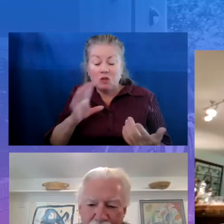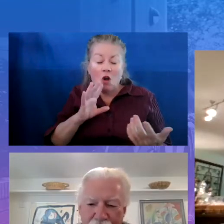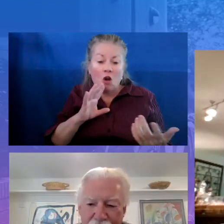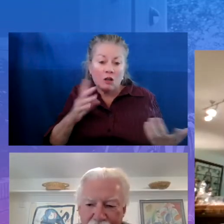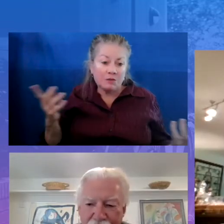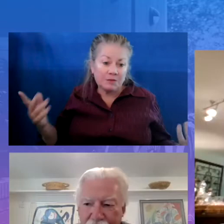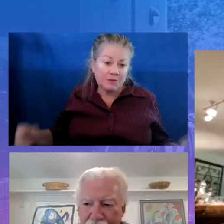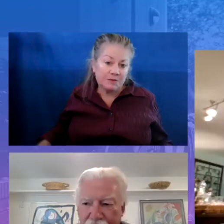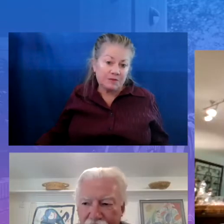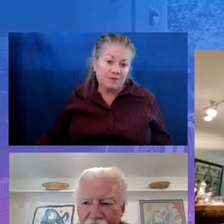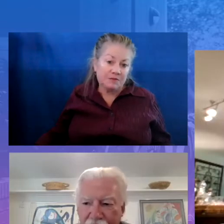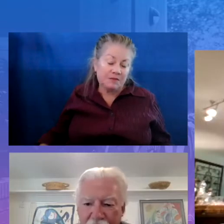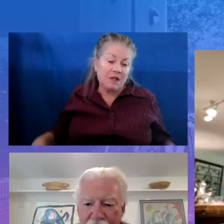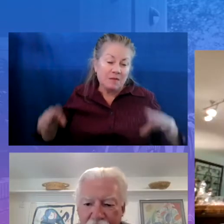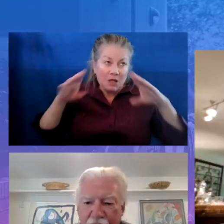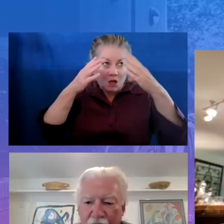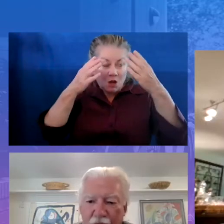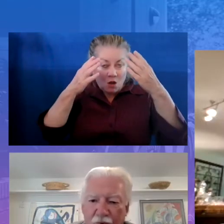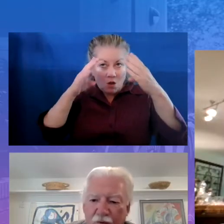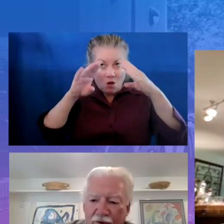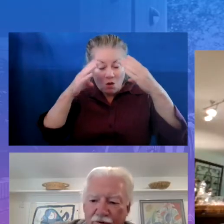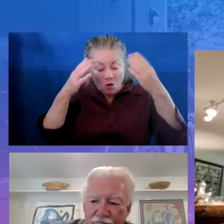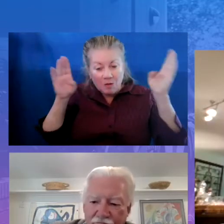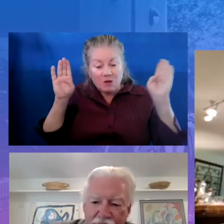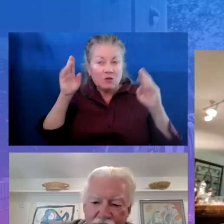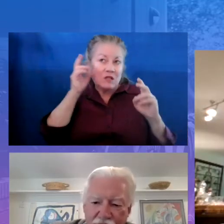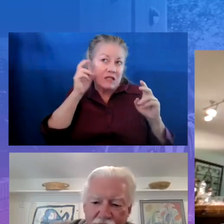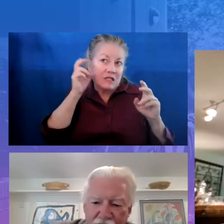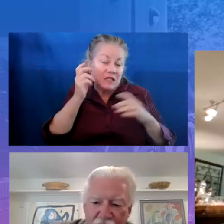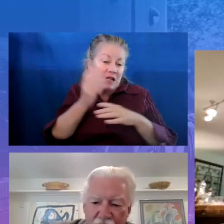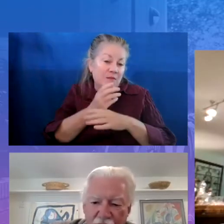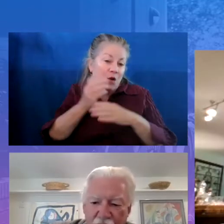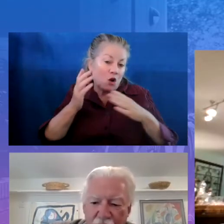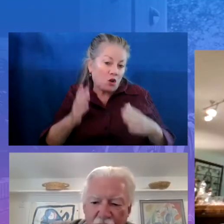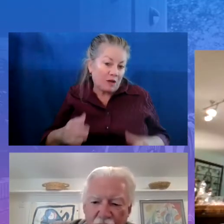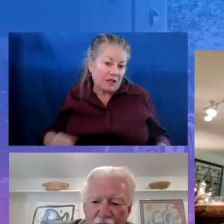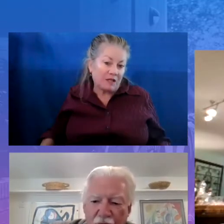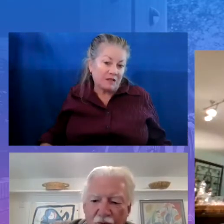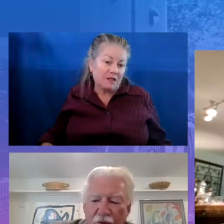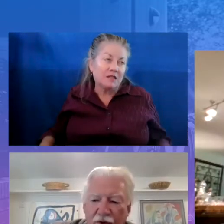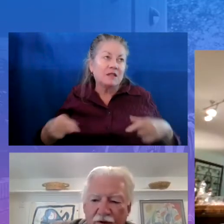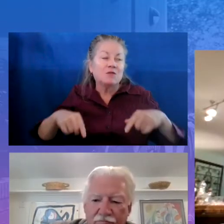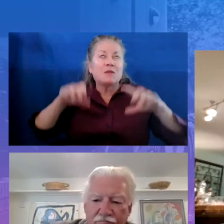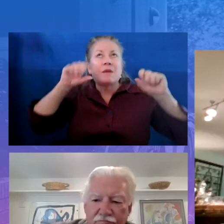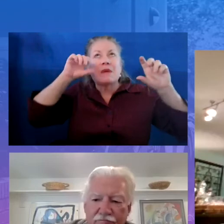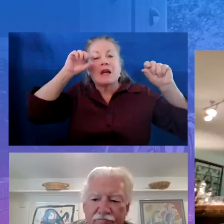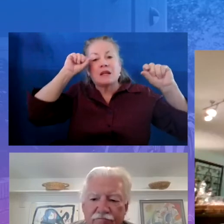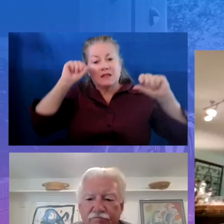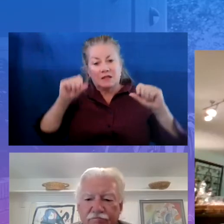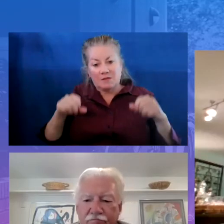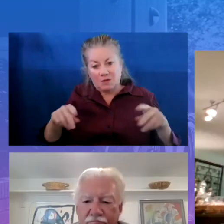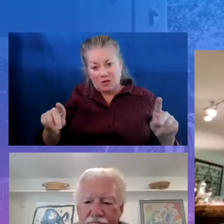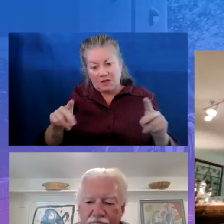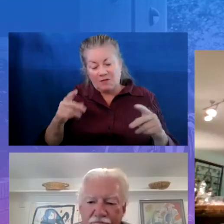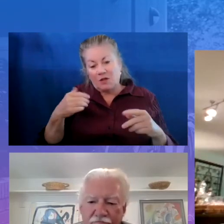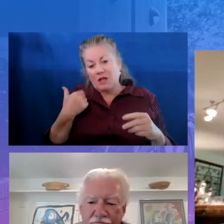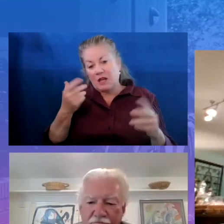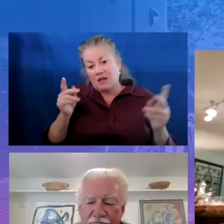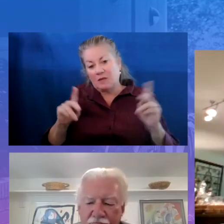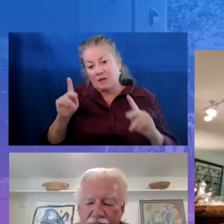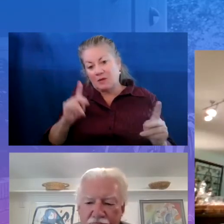to listening and partnering. This is going to be an amazing opportunity for young people in